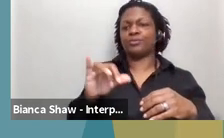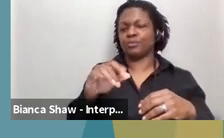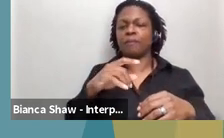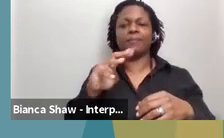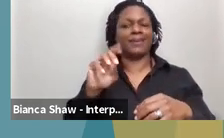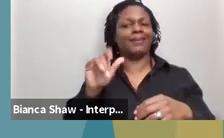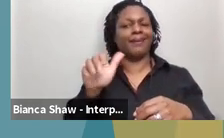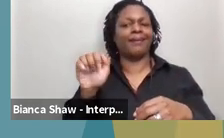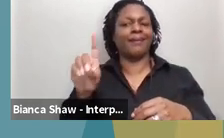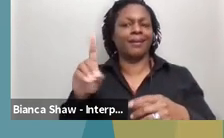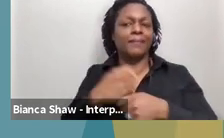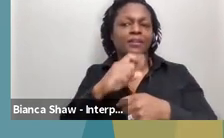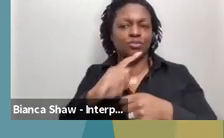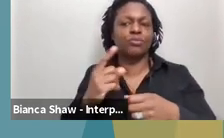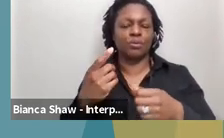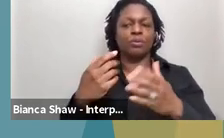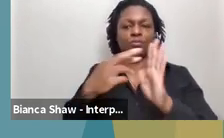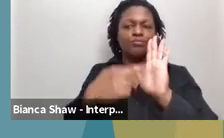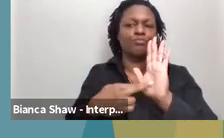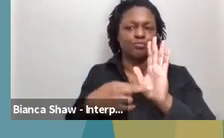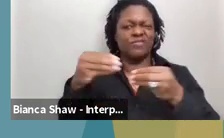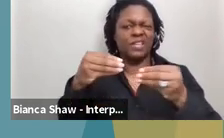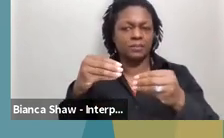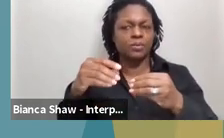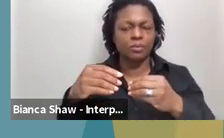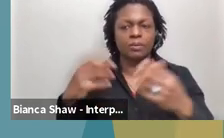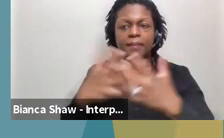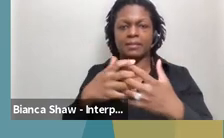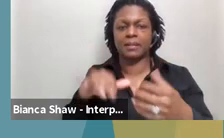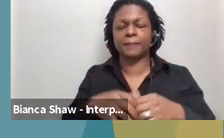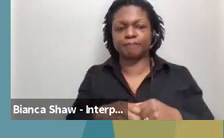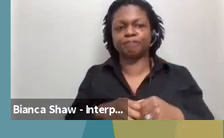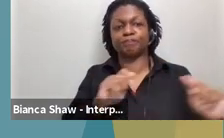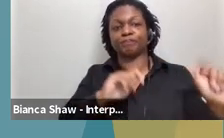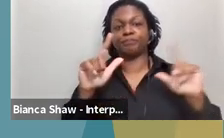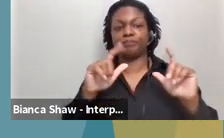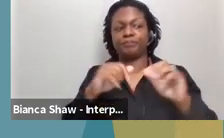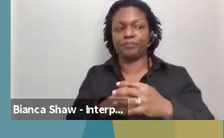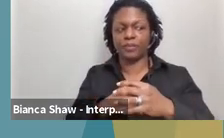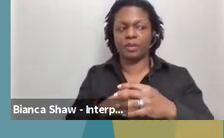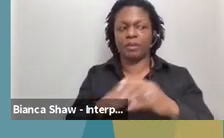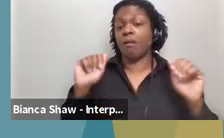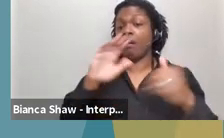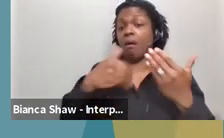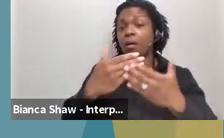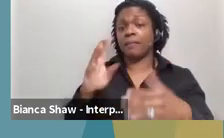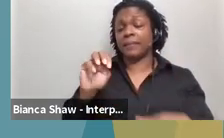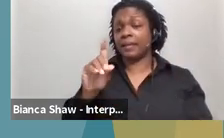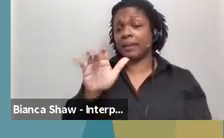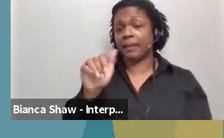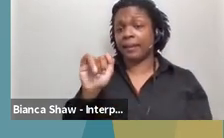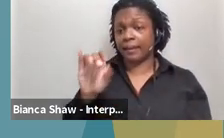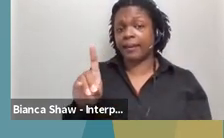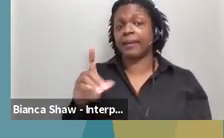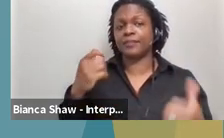We are beginning, um, within all of Medicaid, I mentioned for OCDD, but within all of Medicaid, we're starting to look at